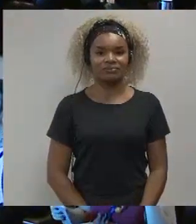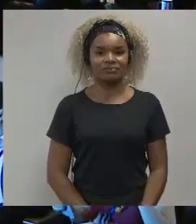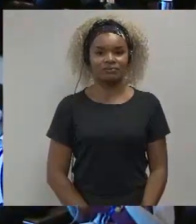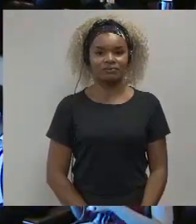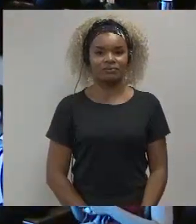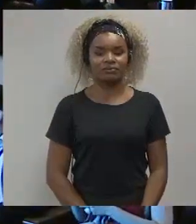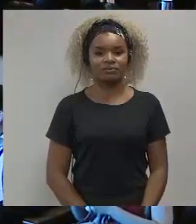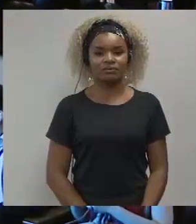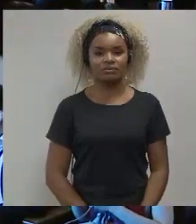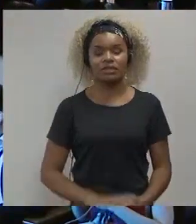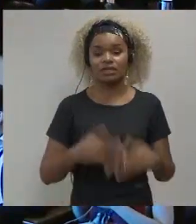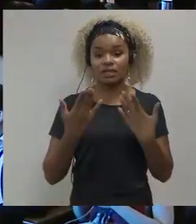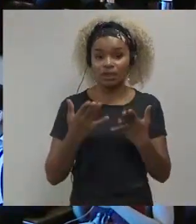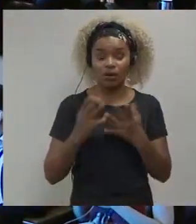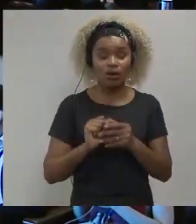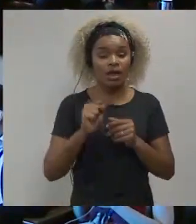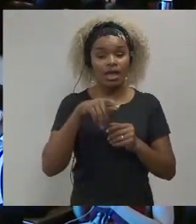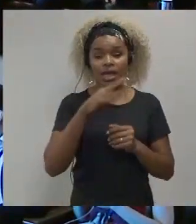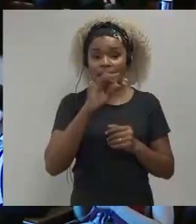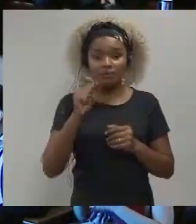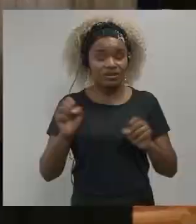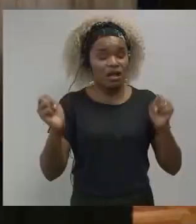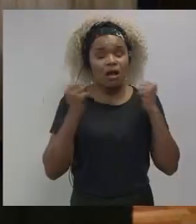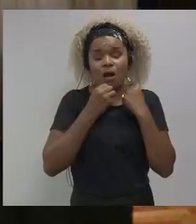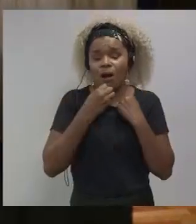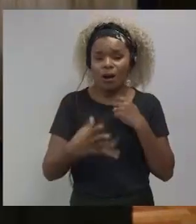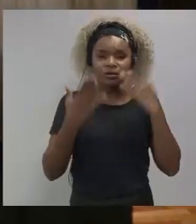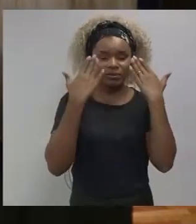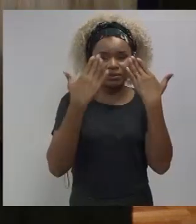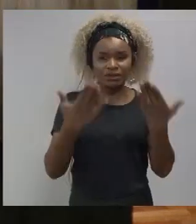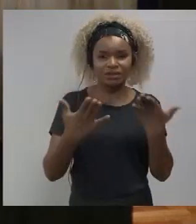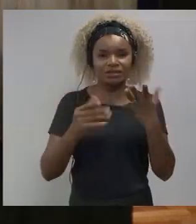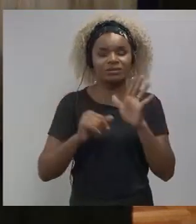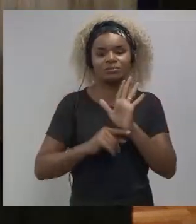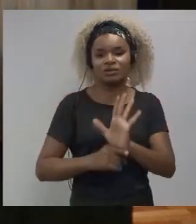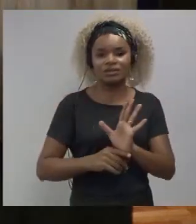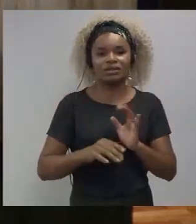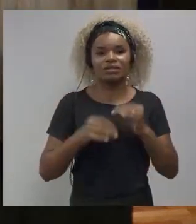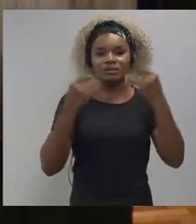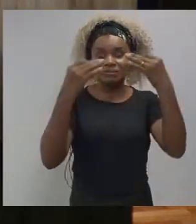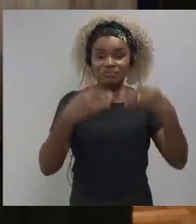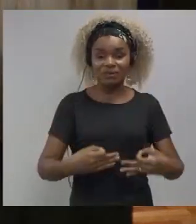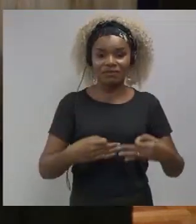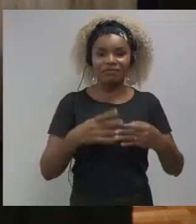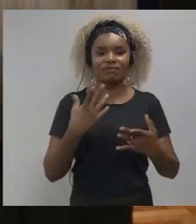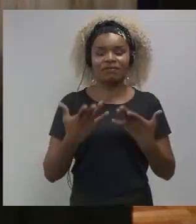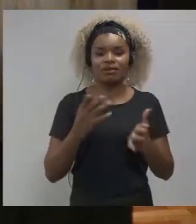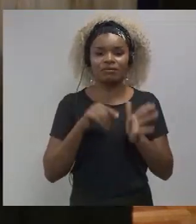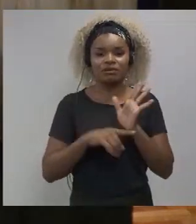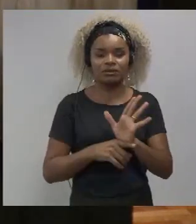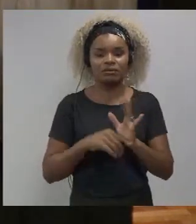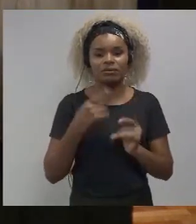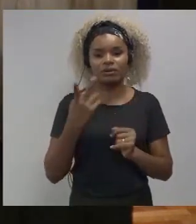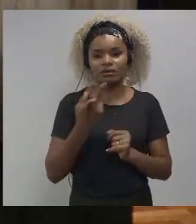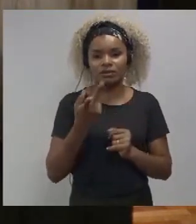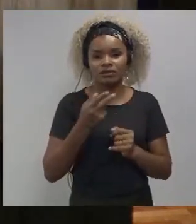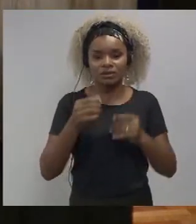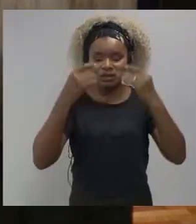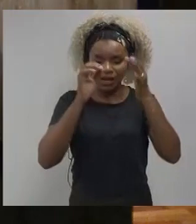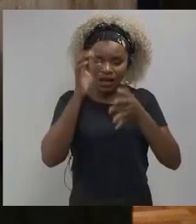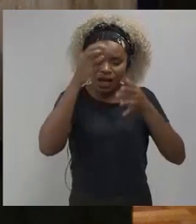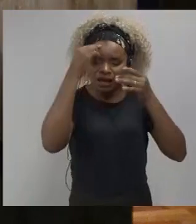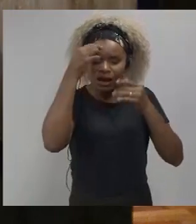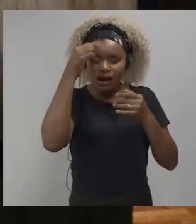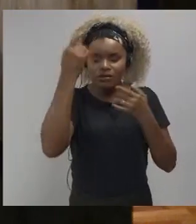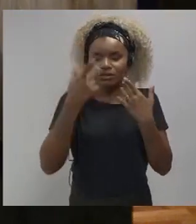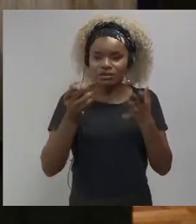Abe's excellent presentation gave me the perfect lead-in to mine because what I'm gonna do today is go a little bit